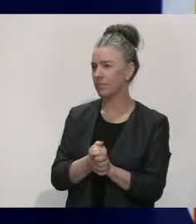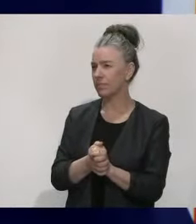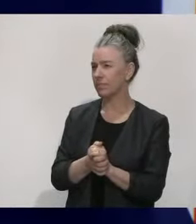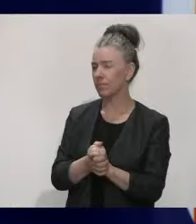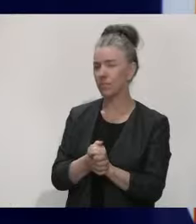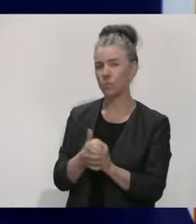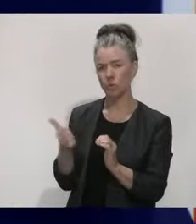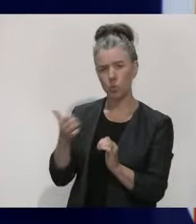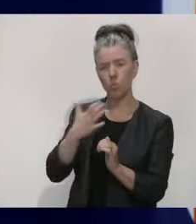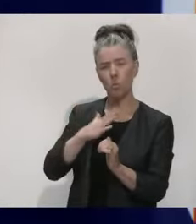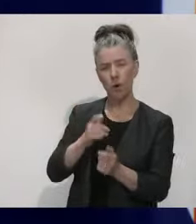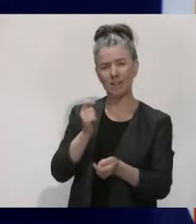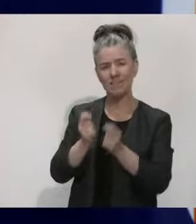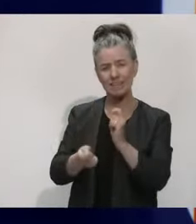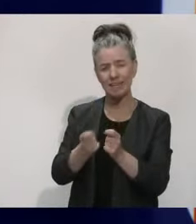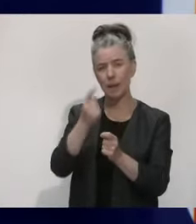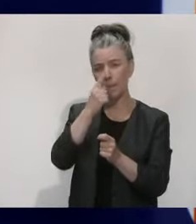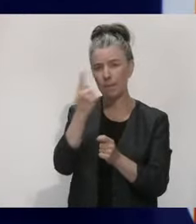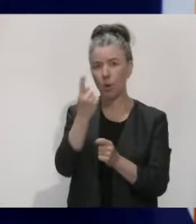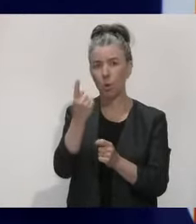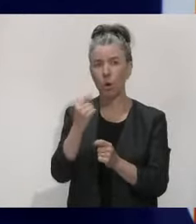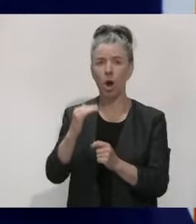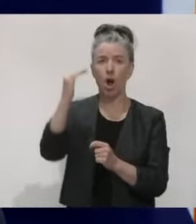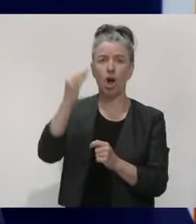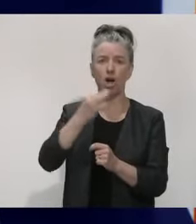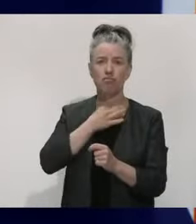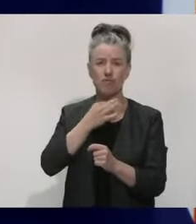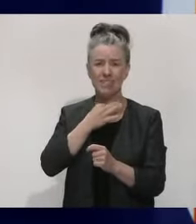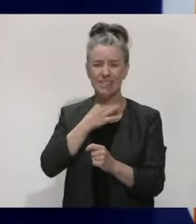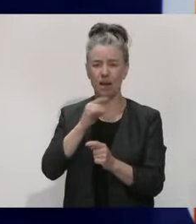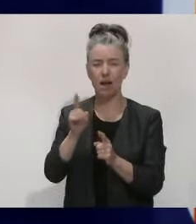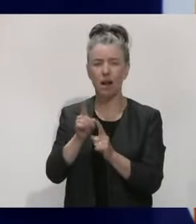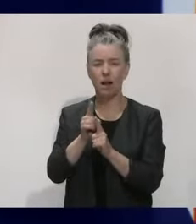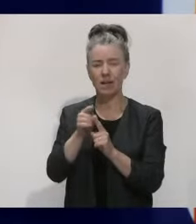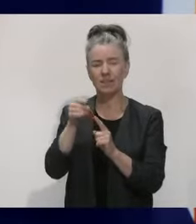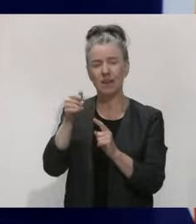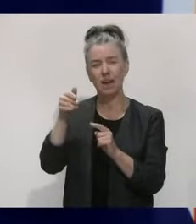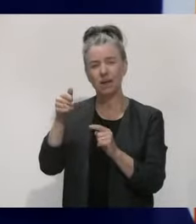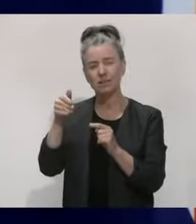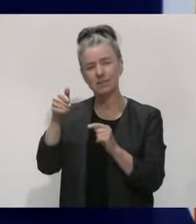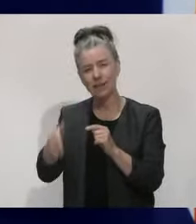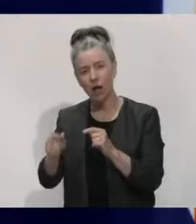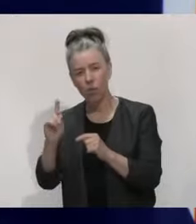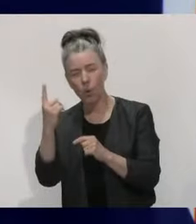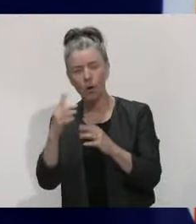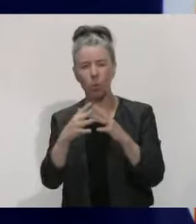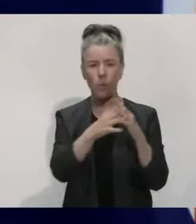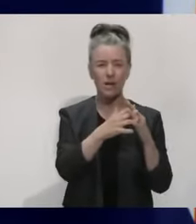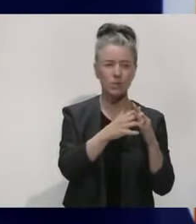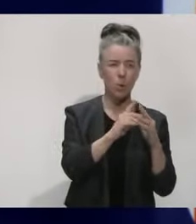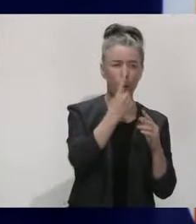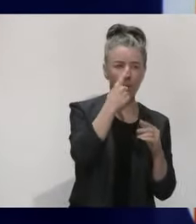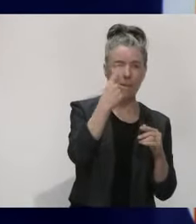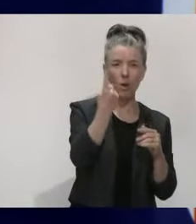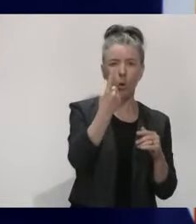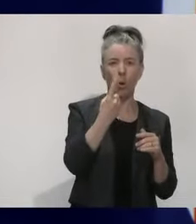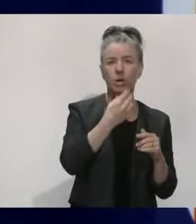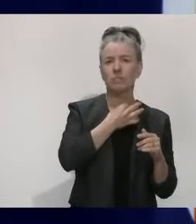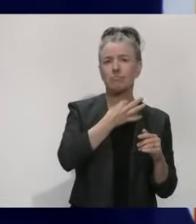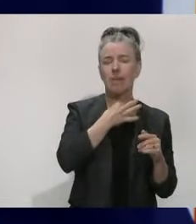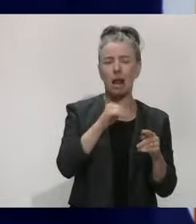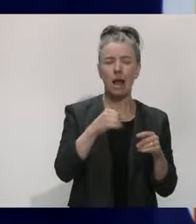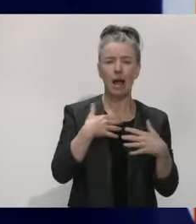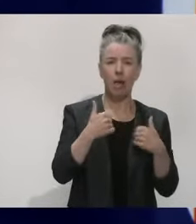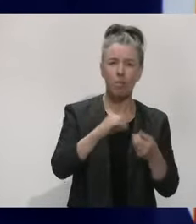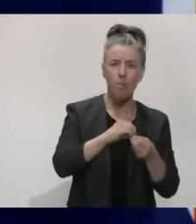to be tested in Western South Auckland, and that message never got out, did it? Well, I think that message had certainly gone out to all the district